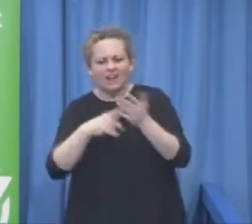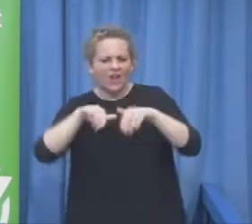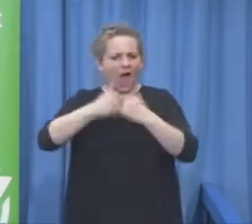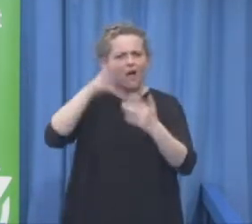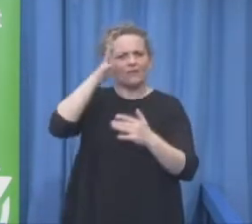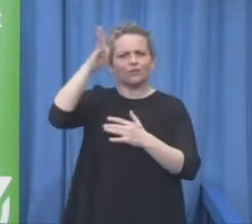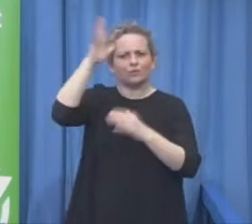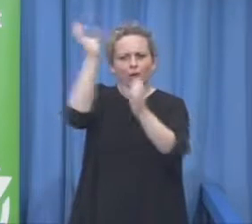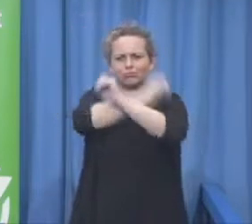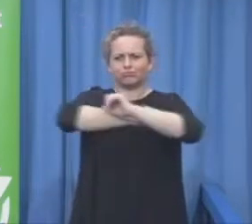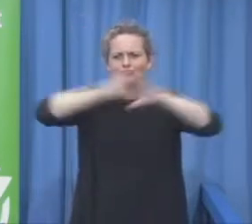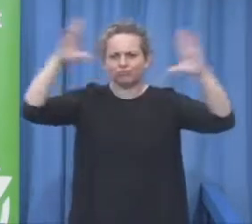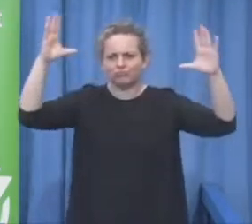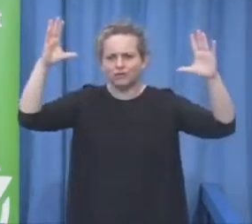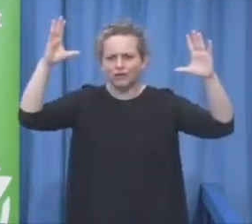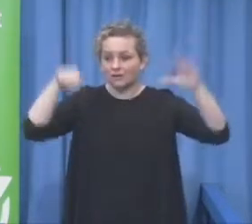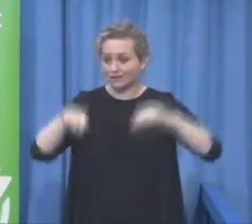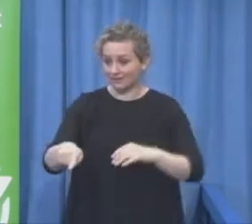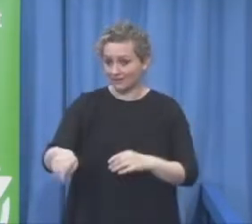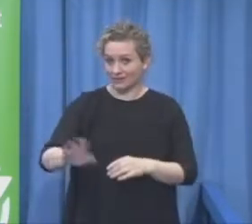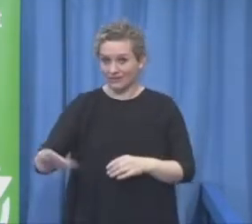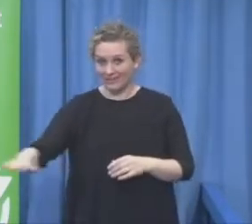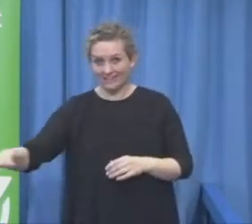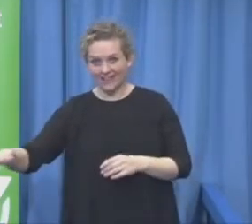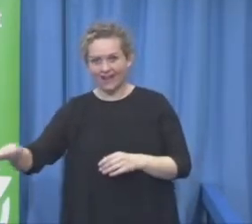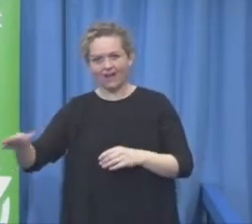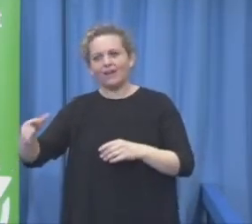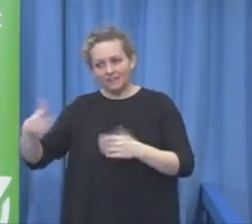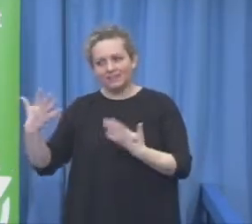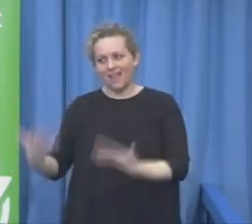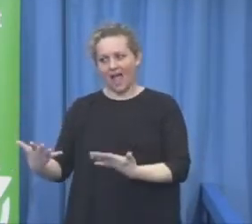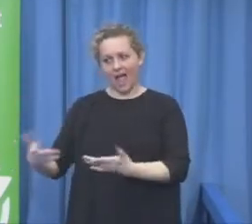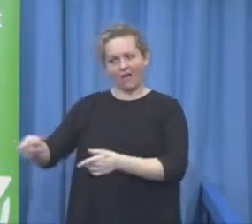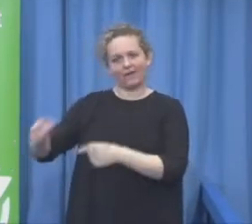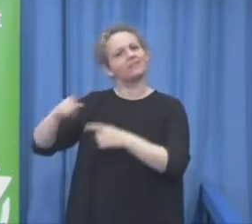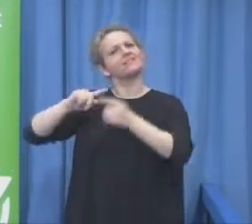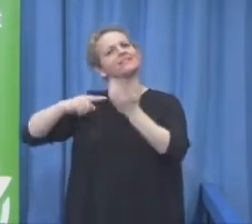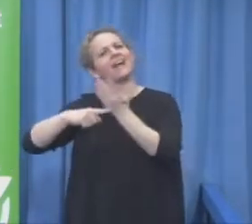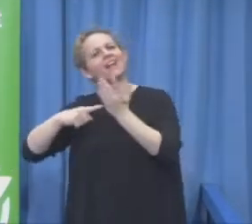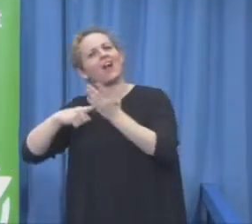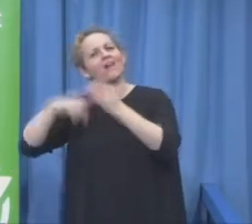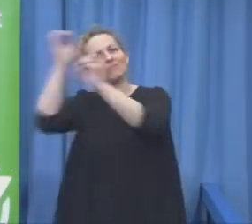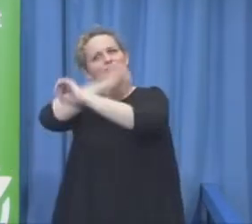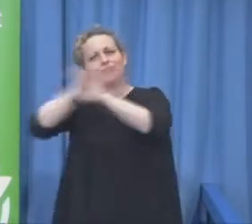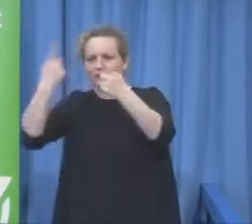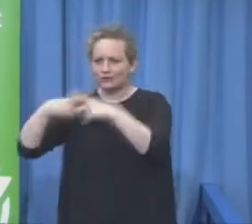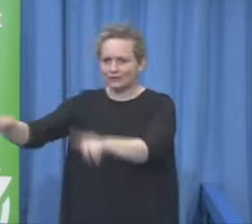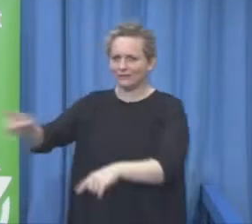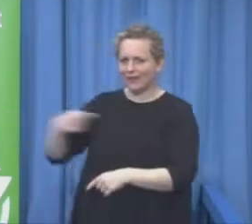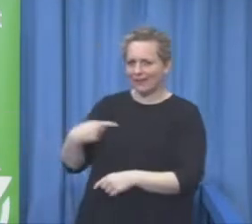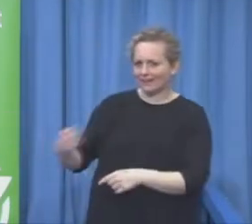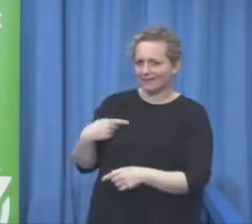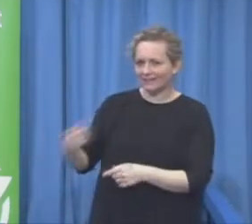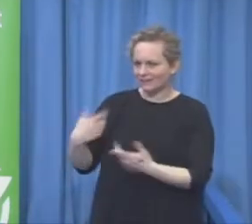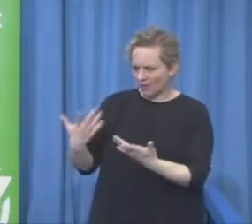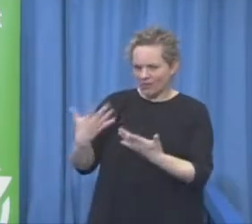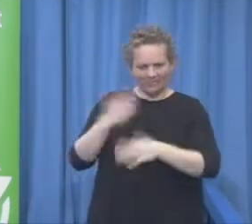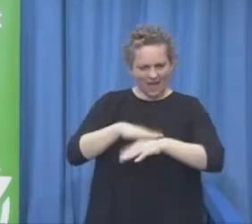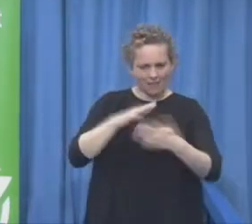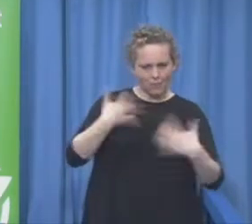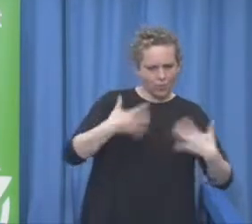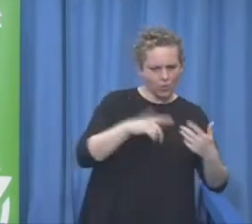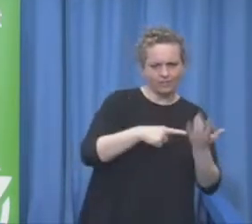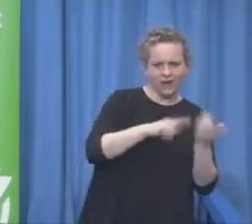created by Yamaha and this is the center of the center is the percussion the